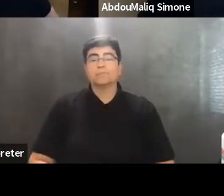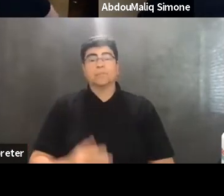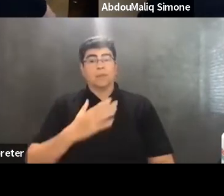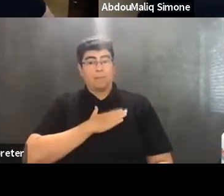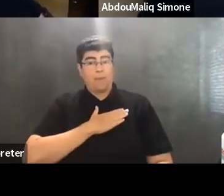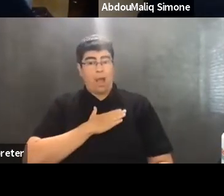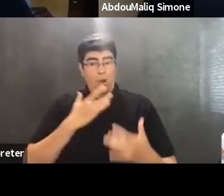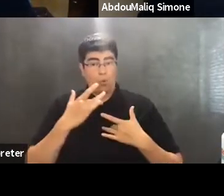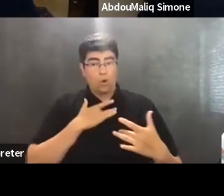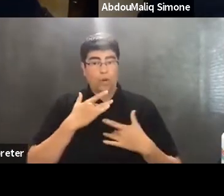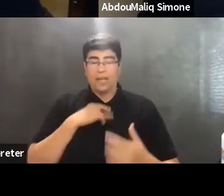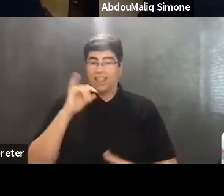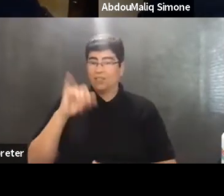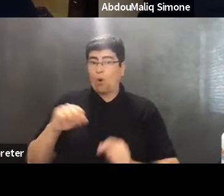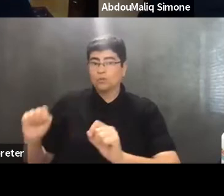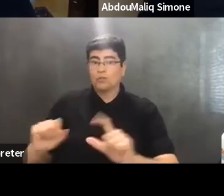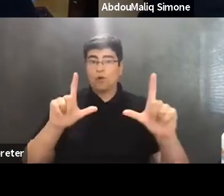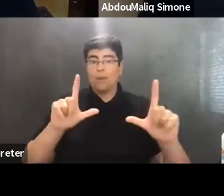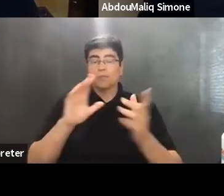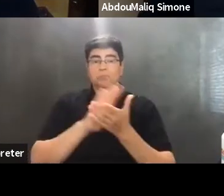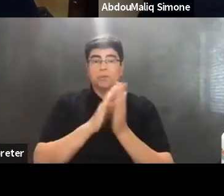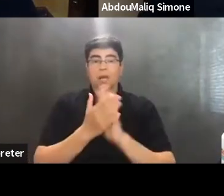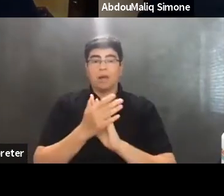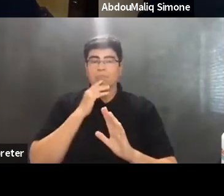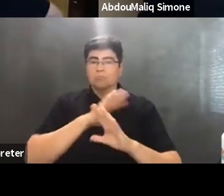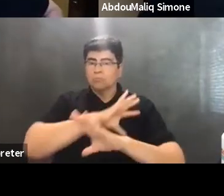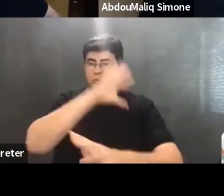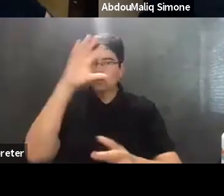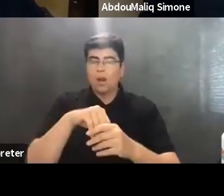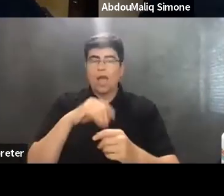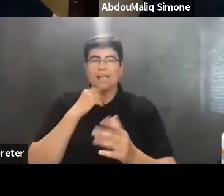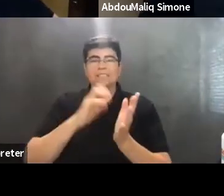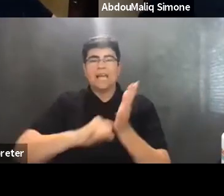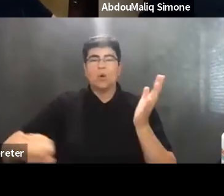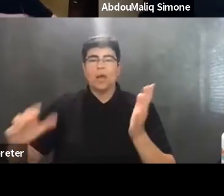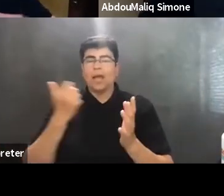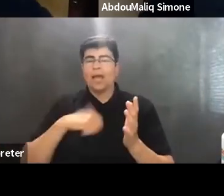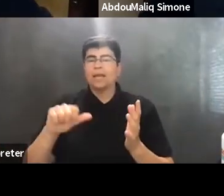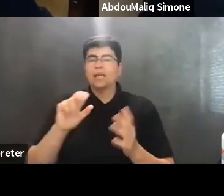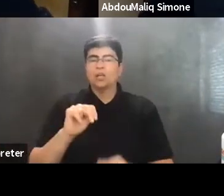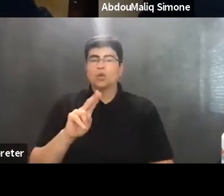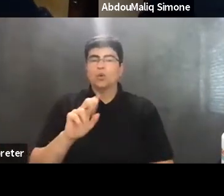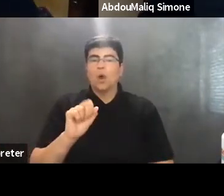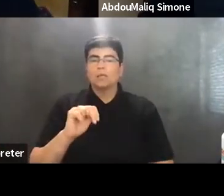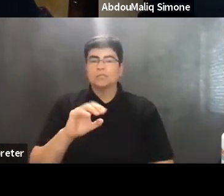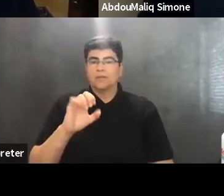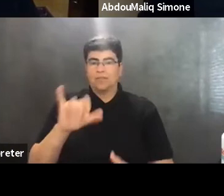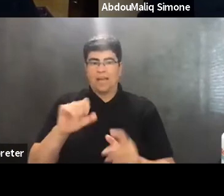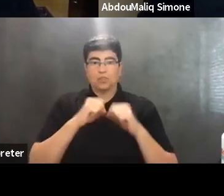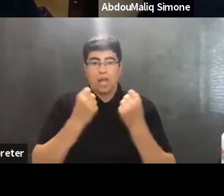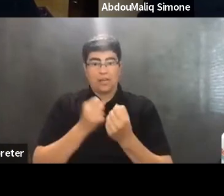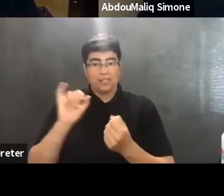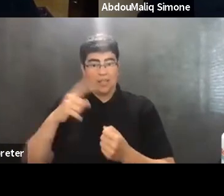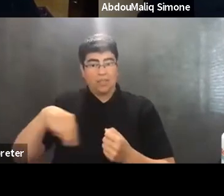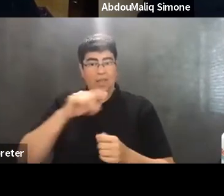is when these framings become all totalizing and take away any nuance of the societies that they are describing.